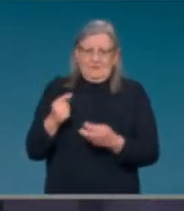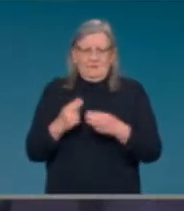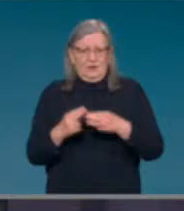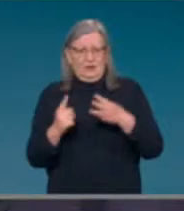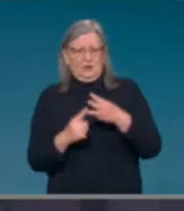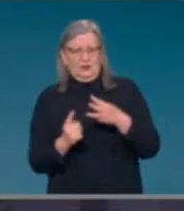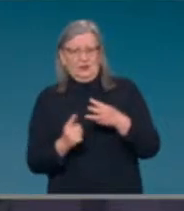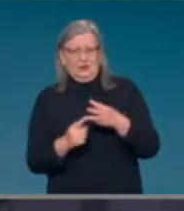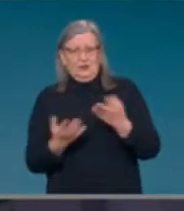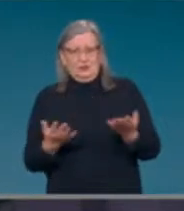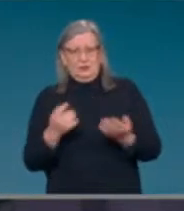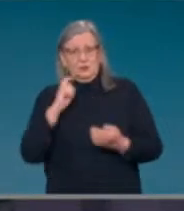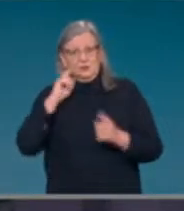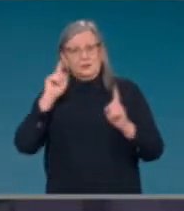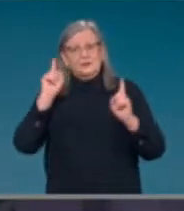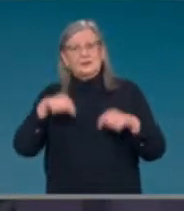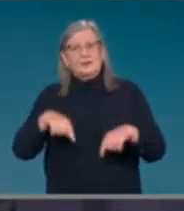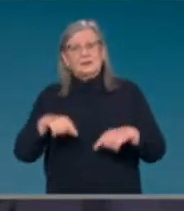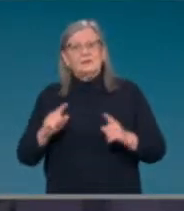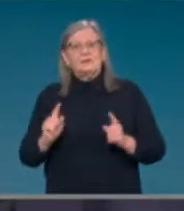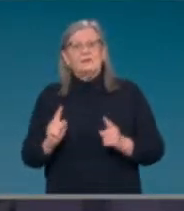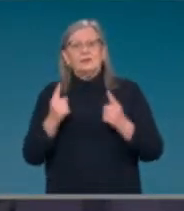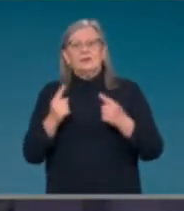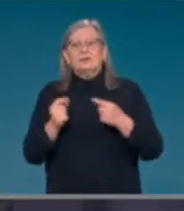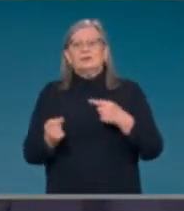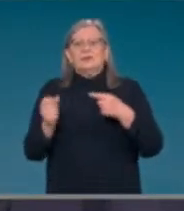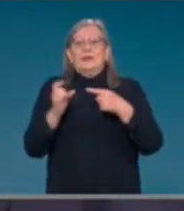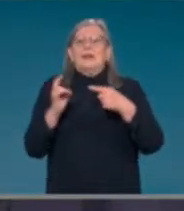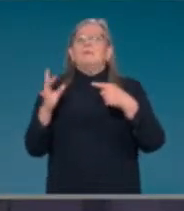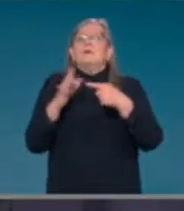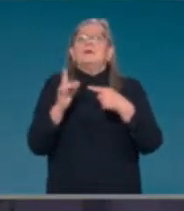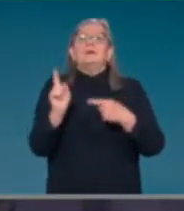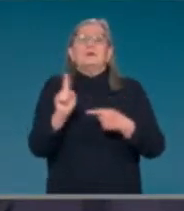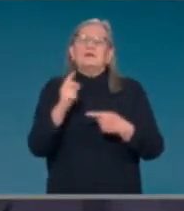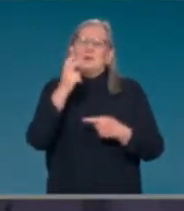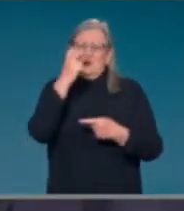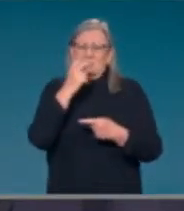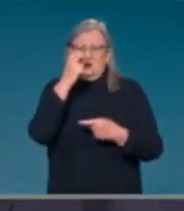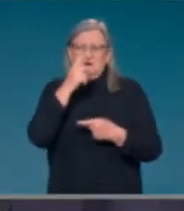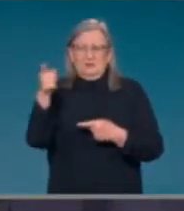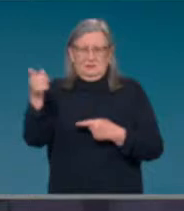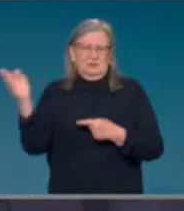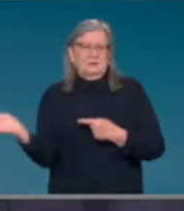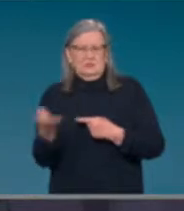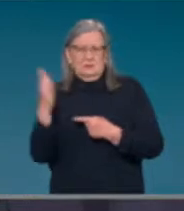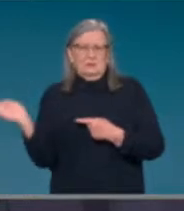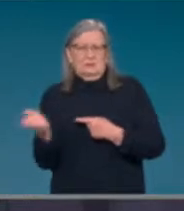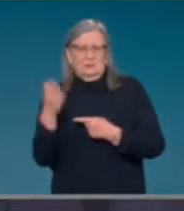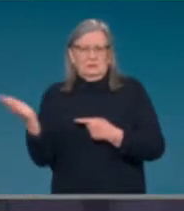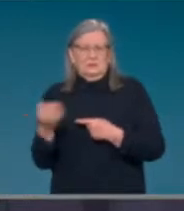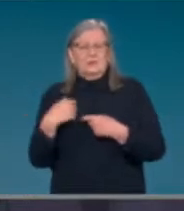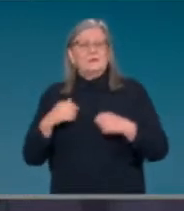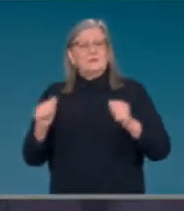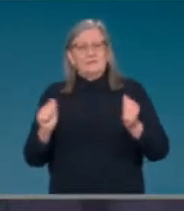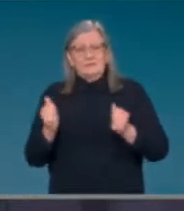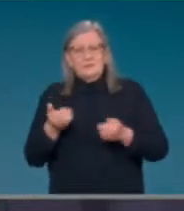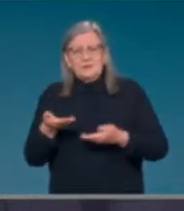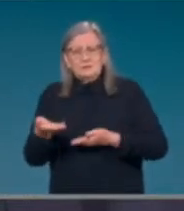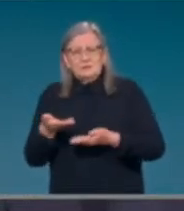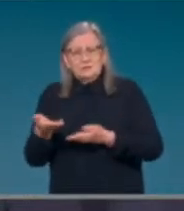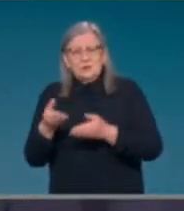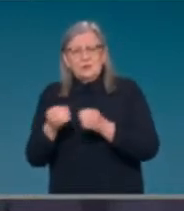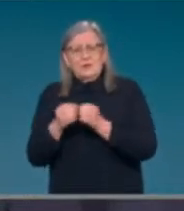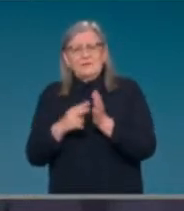disability as a priority. This morning I had a very constructive conversation with my Victorian counterpart, the State Health Minister Martin